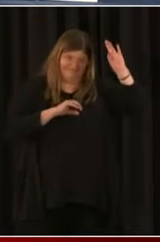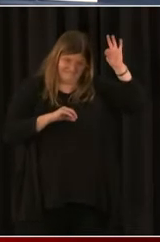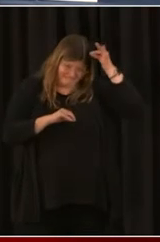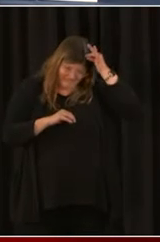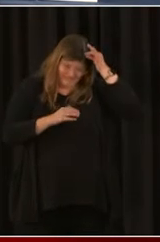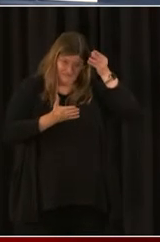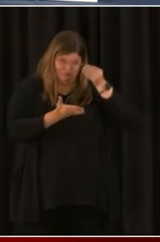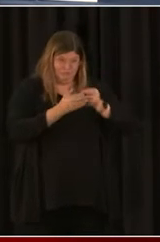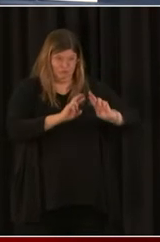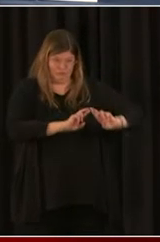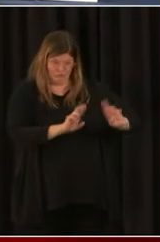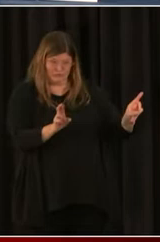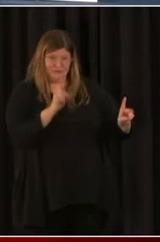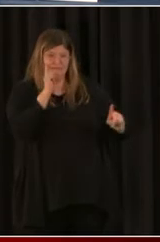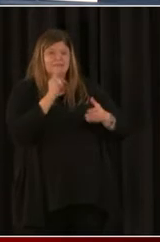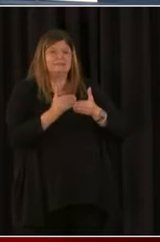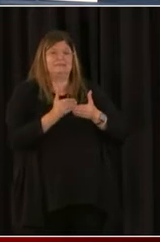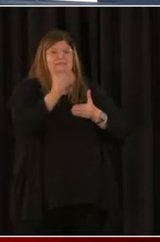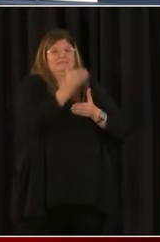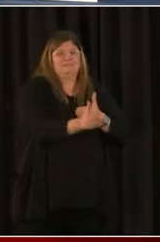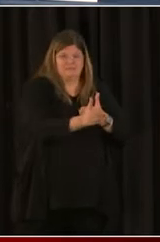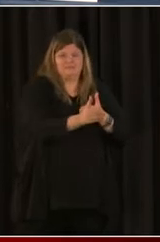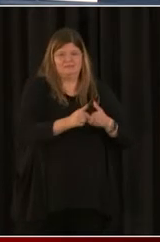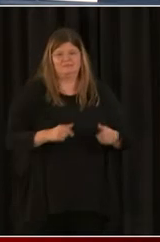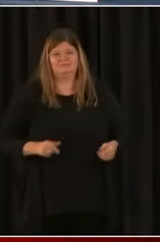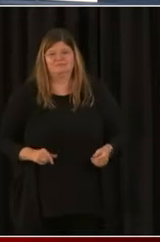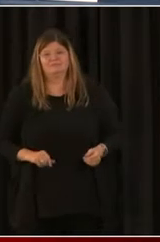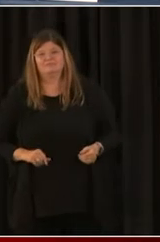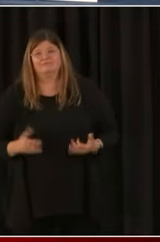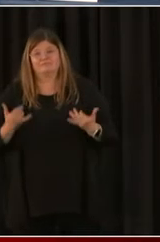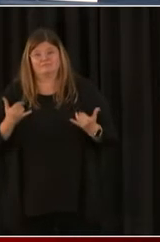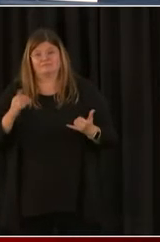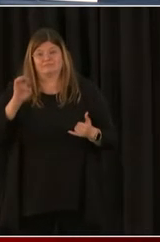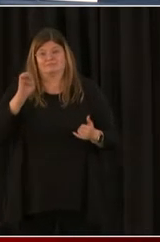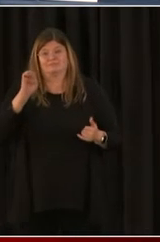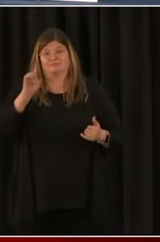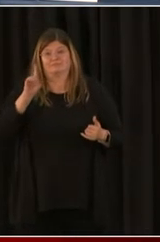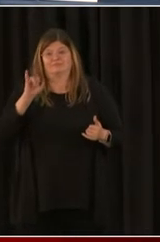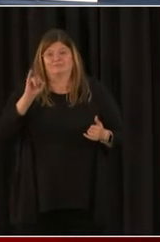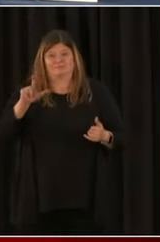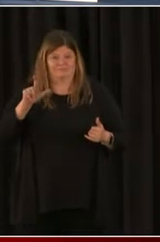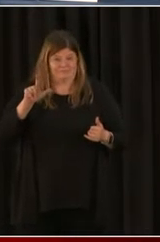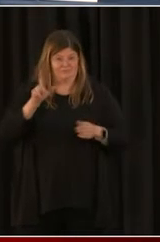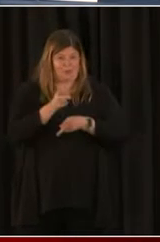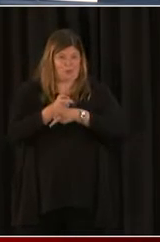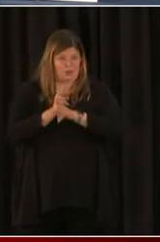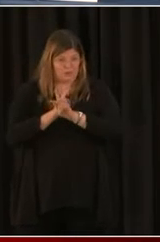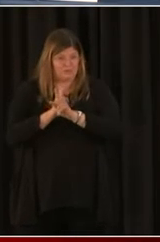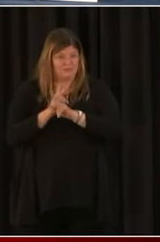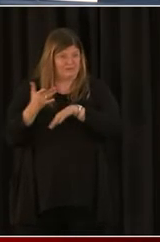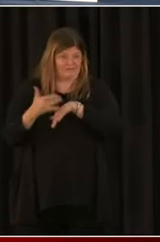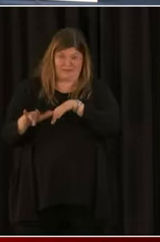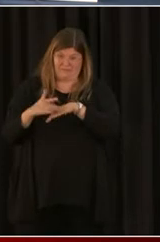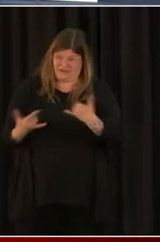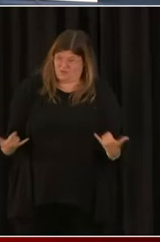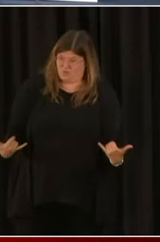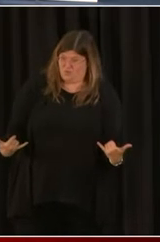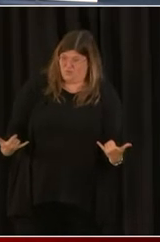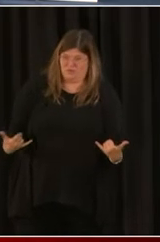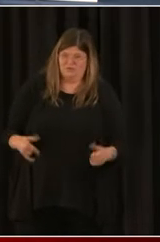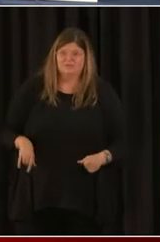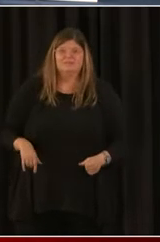ready tomorrow. So, Roderick had mentioned that the EDIL loans, you know, are currently open. So, get in line.